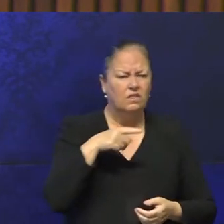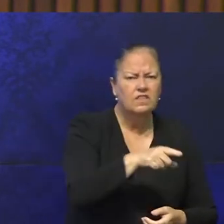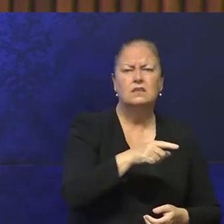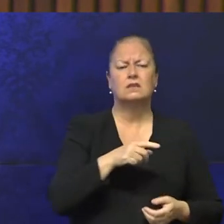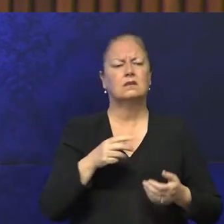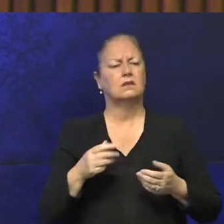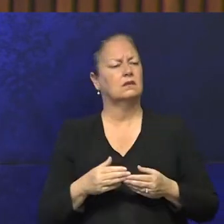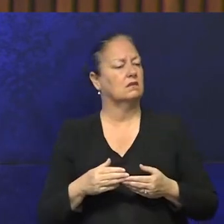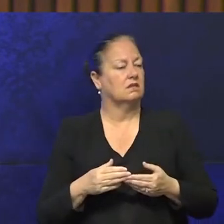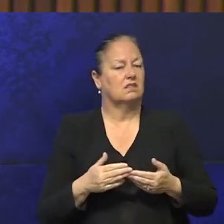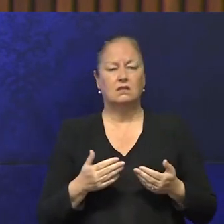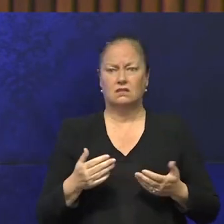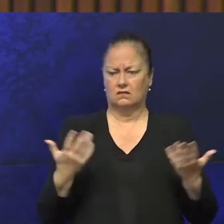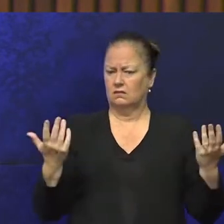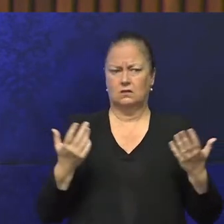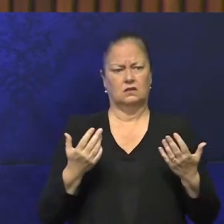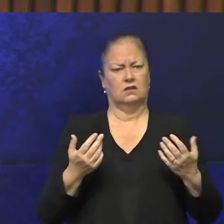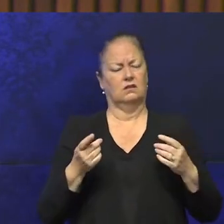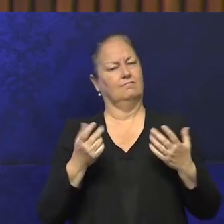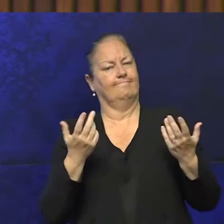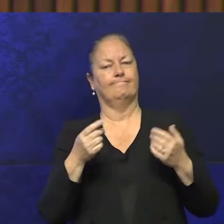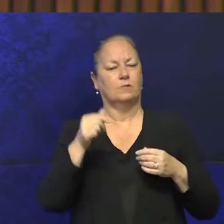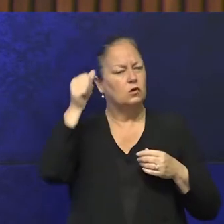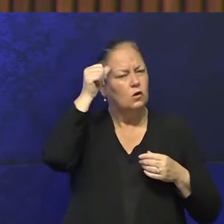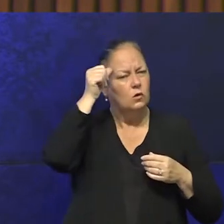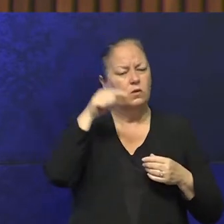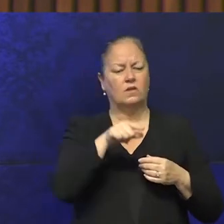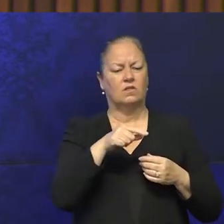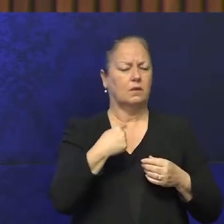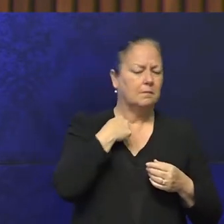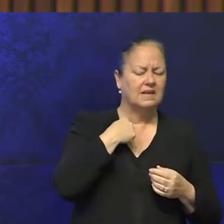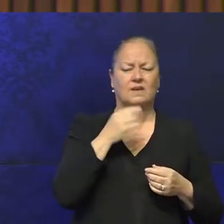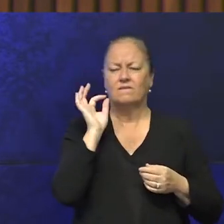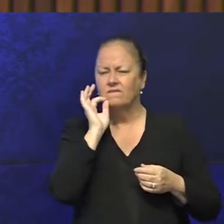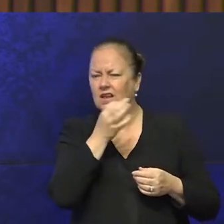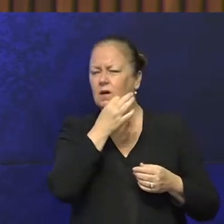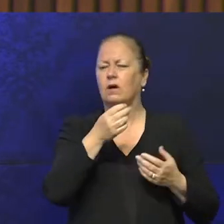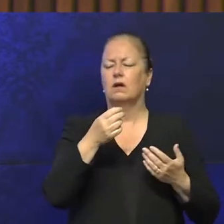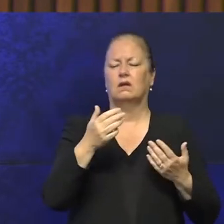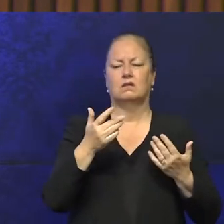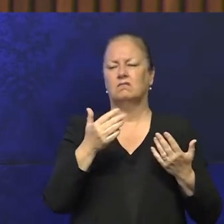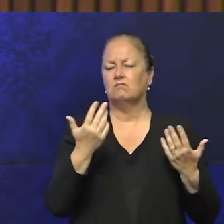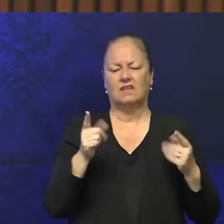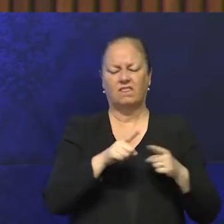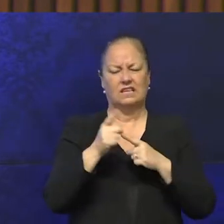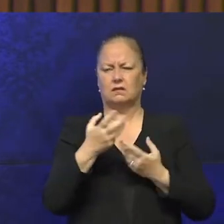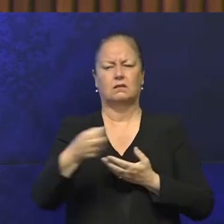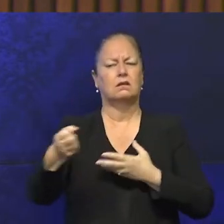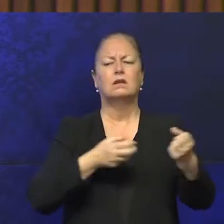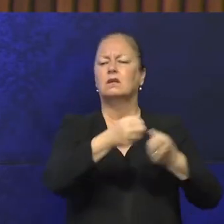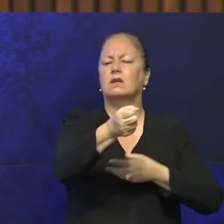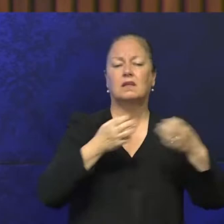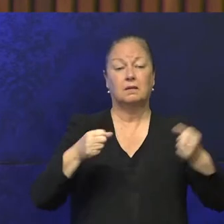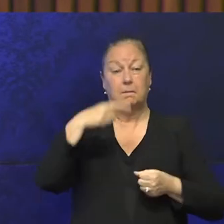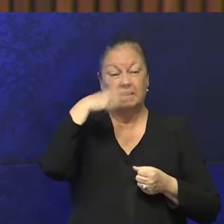just the common medicine because all the meat, the flour, sugar was being laced, so our